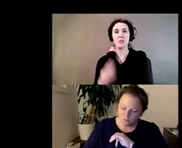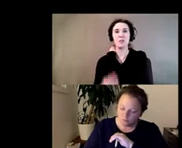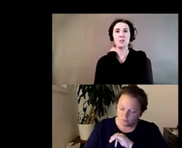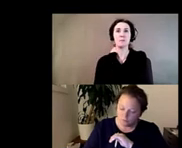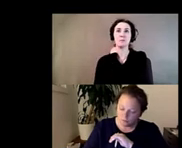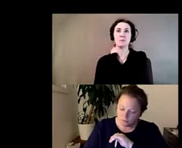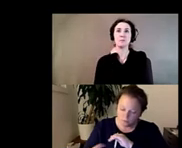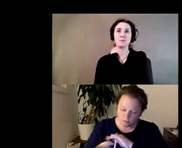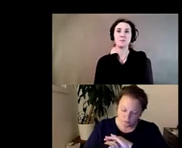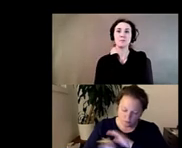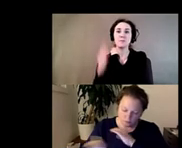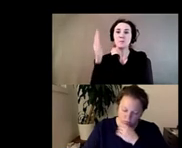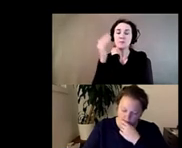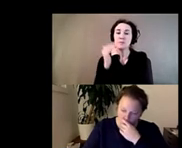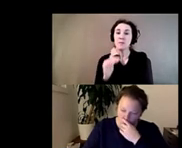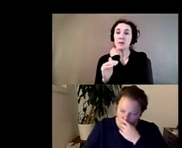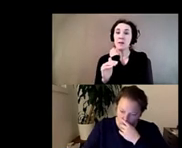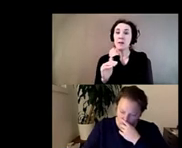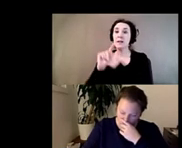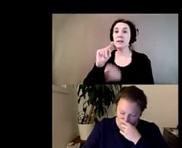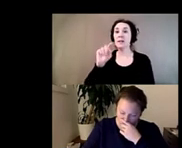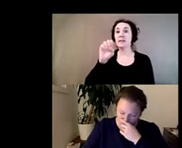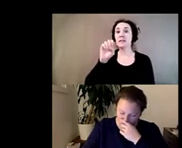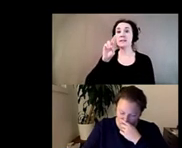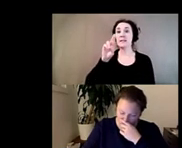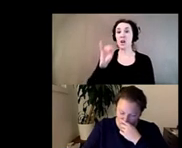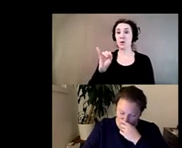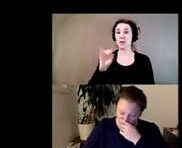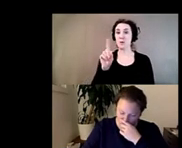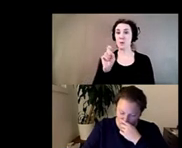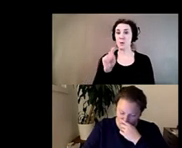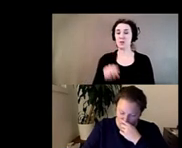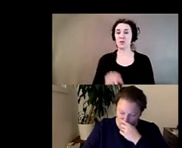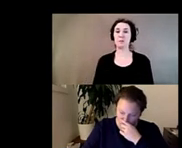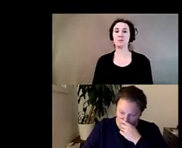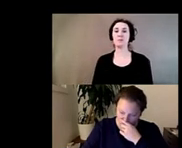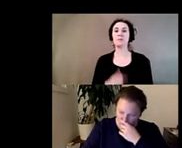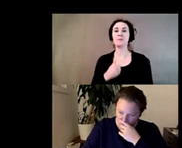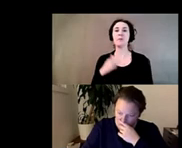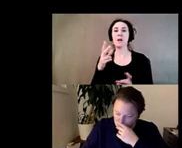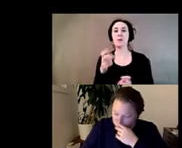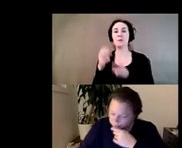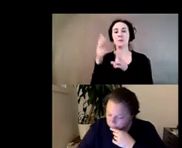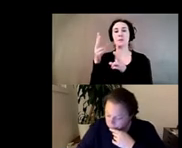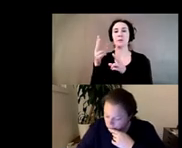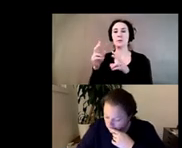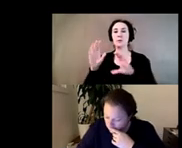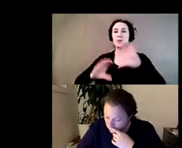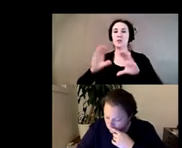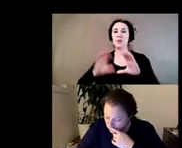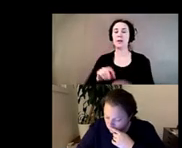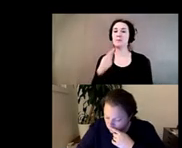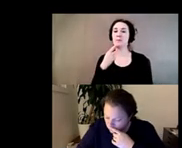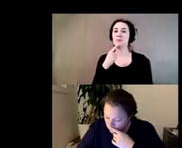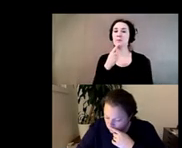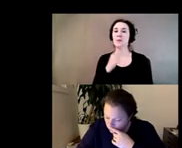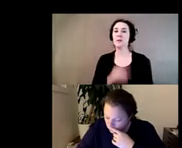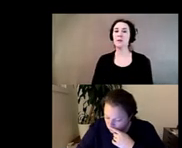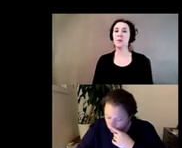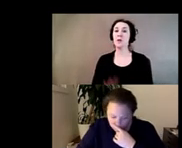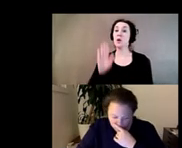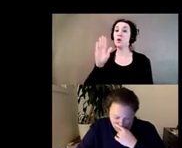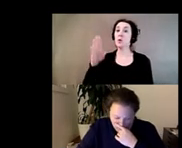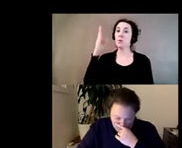um next up is terry's question and um i'll pop it in the chat as well but terry's asking um your